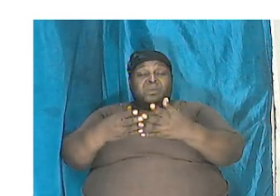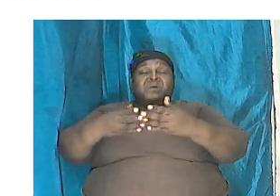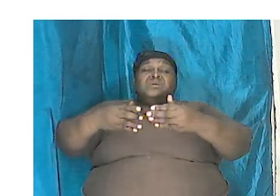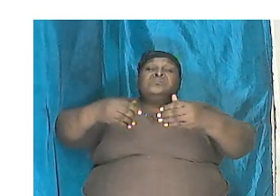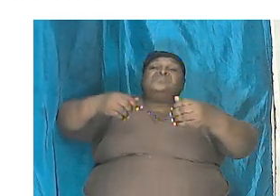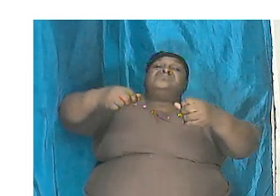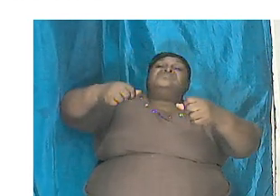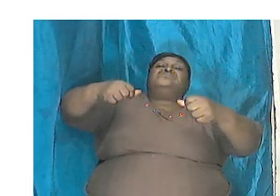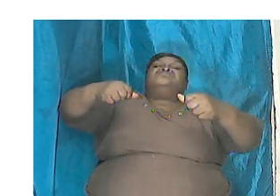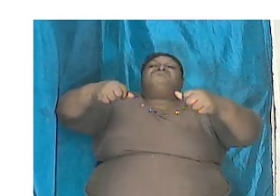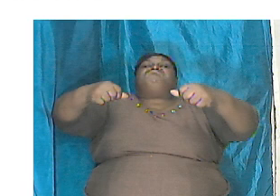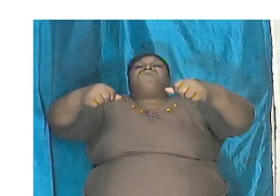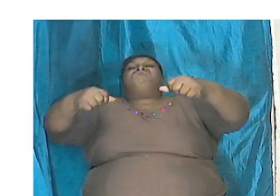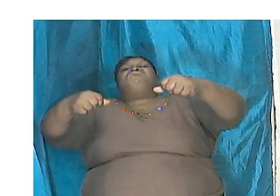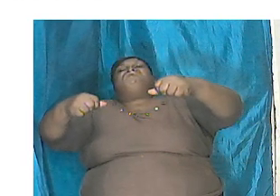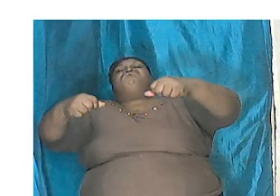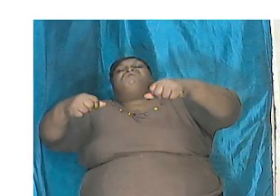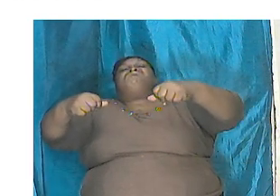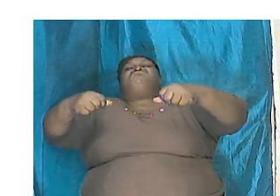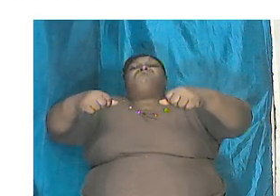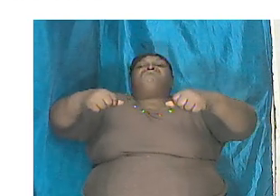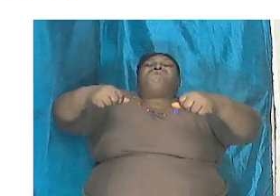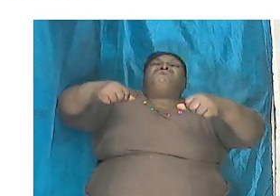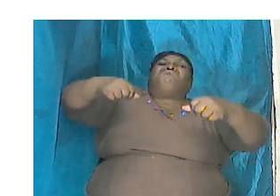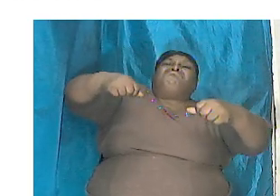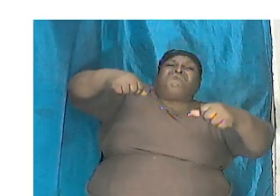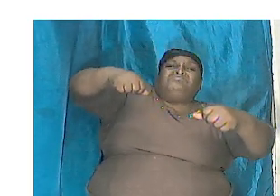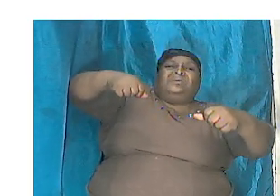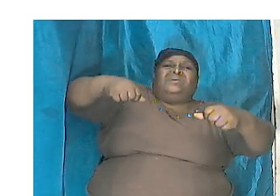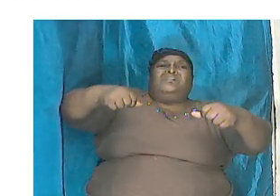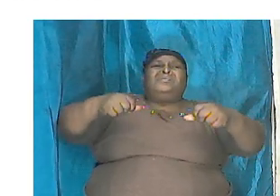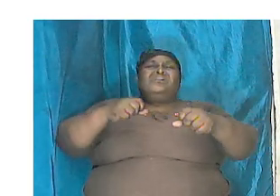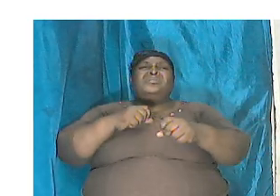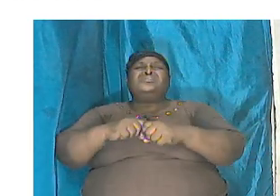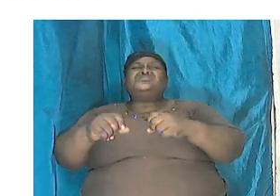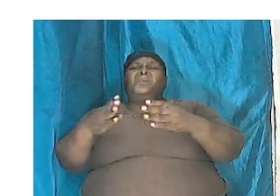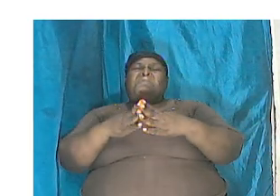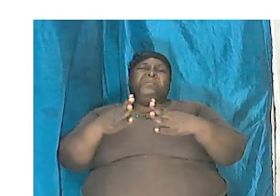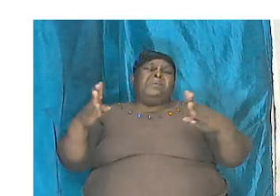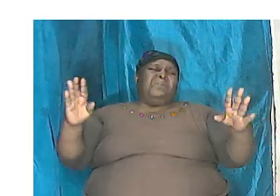did the dinosaur hold in Noah's ark you Christians are crazy